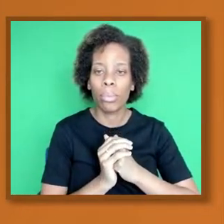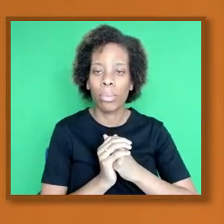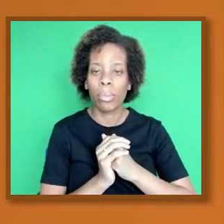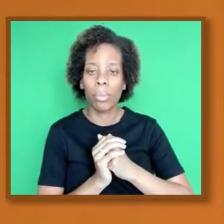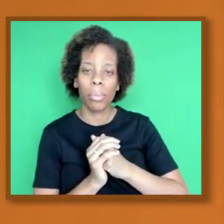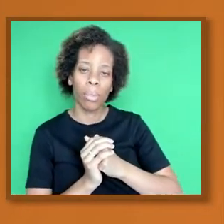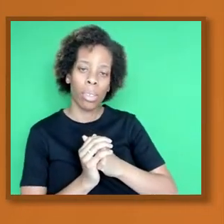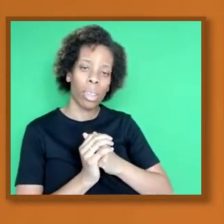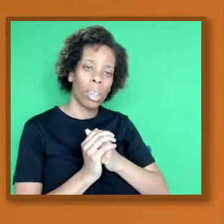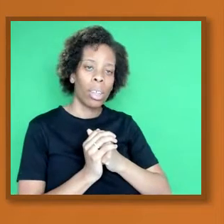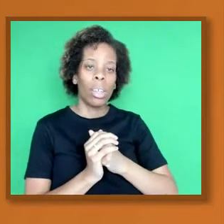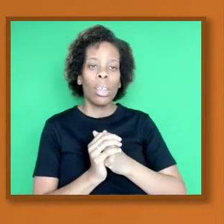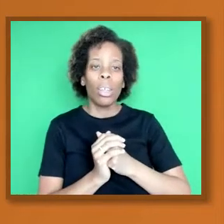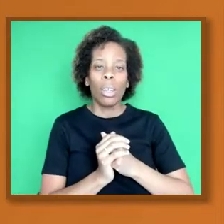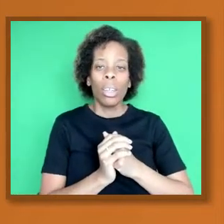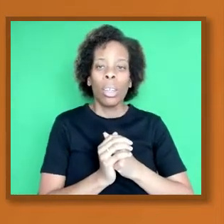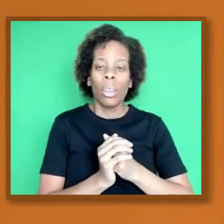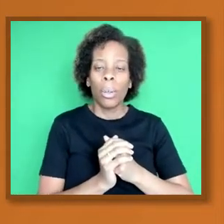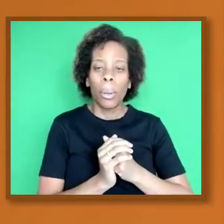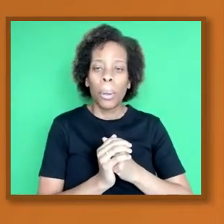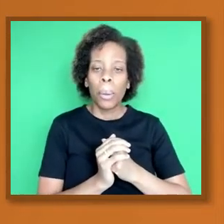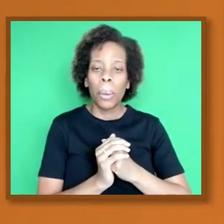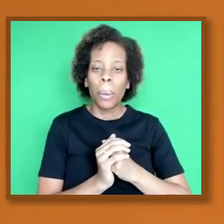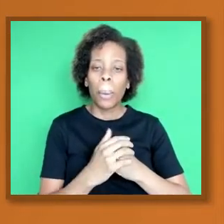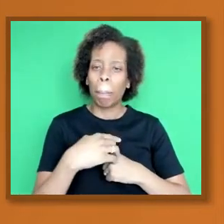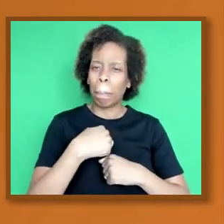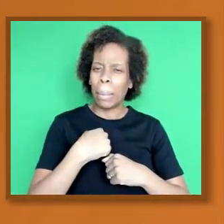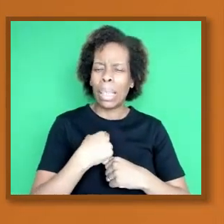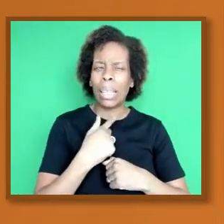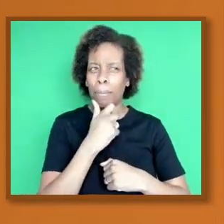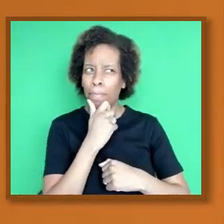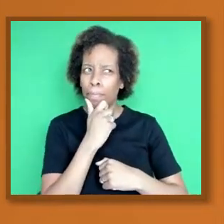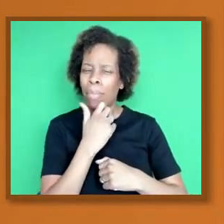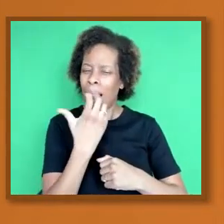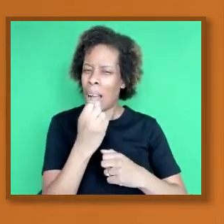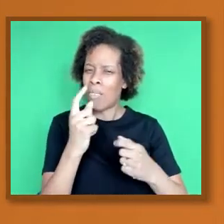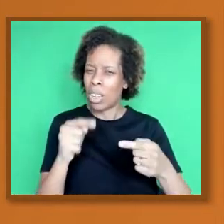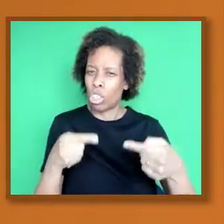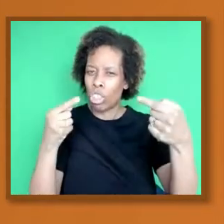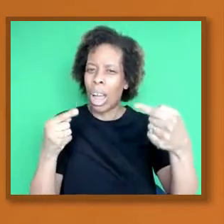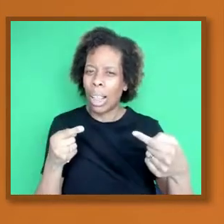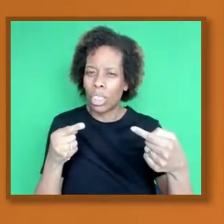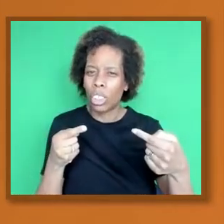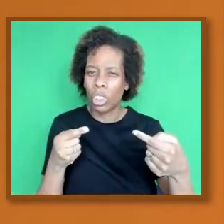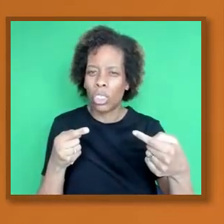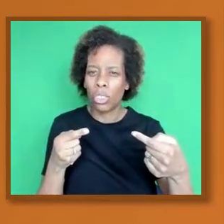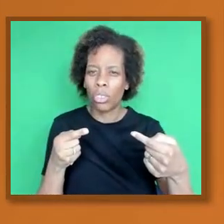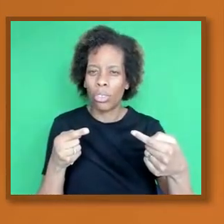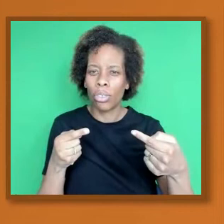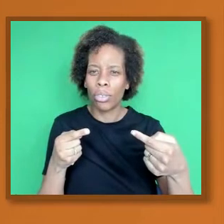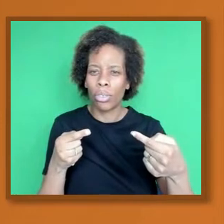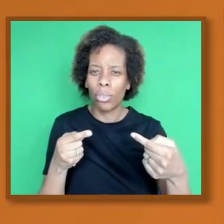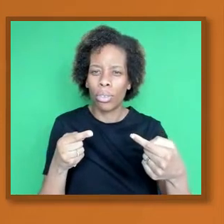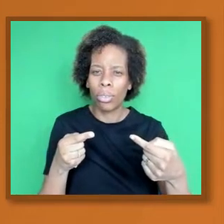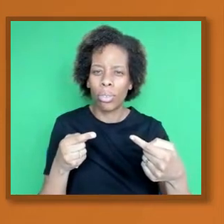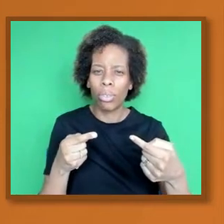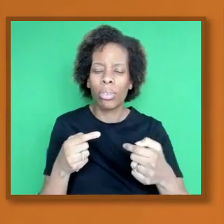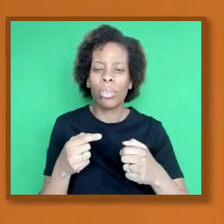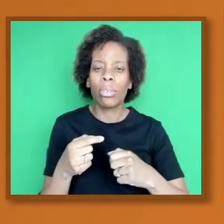that challenge. That the need for a truth and justice reckoning.